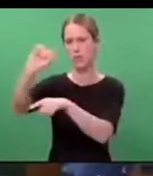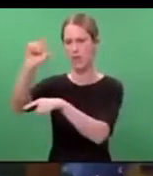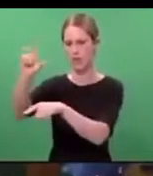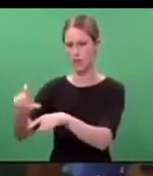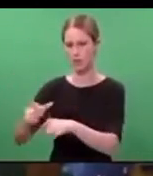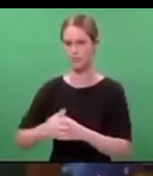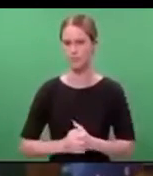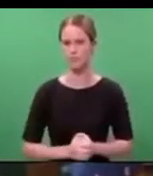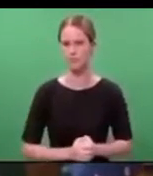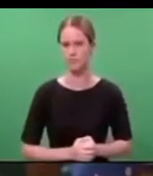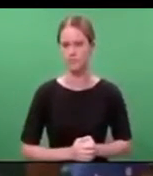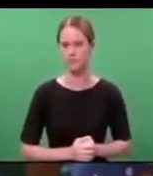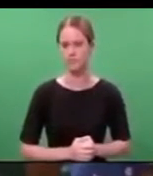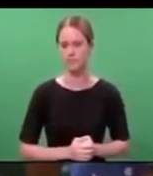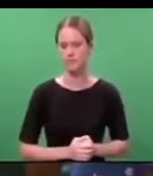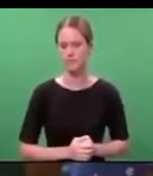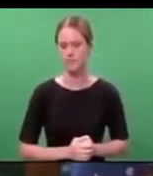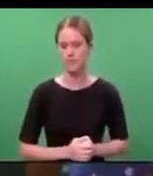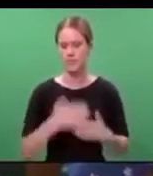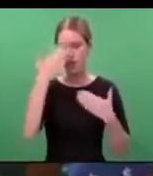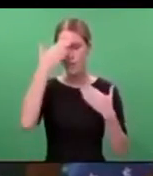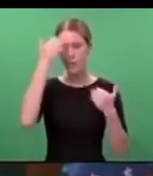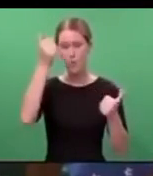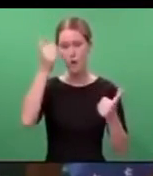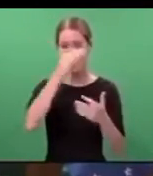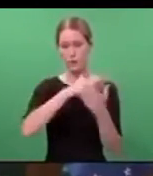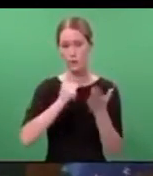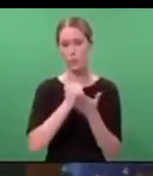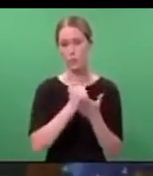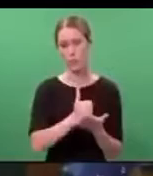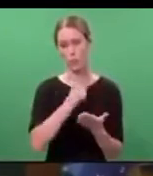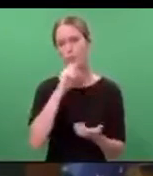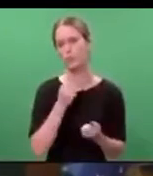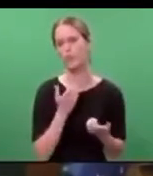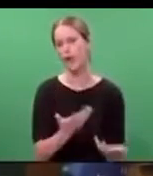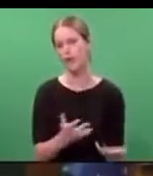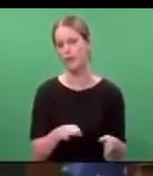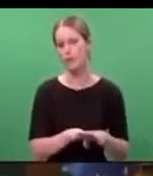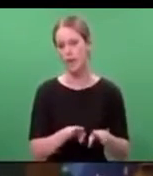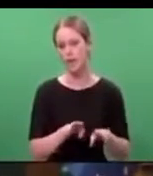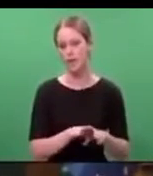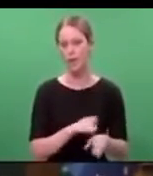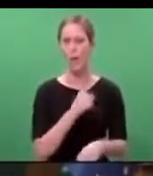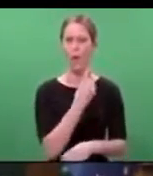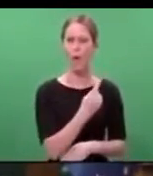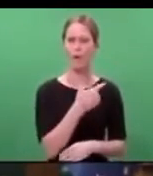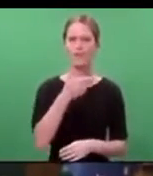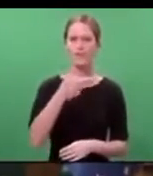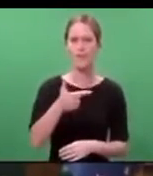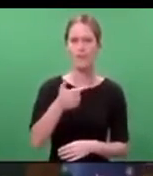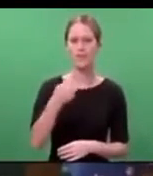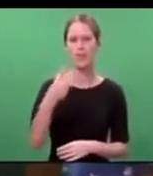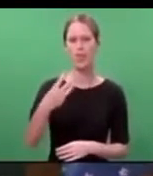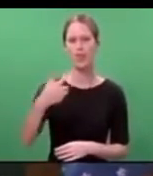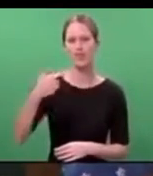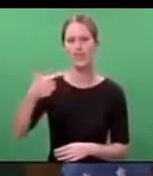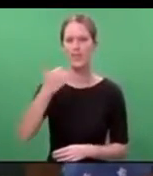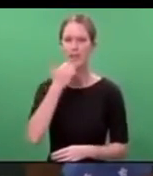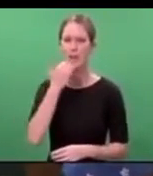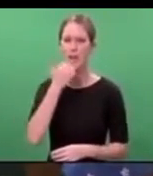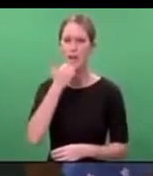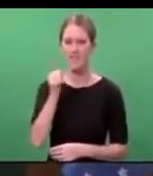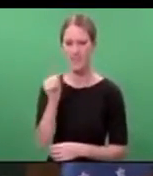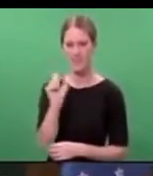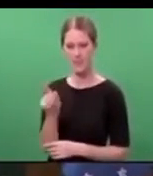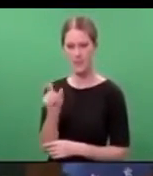We are working to provide mental health and social support. The 1737 number yesterday received roughly